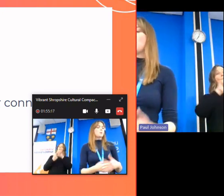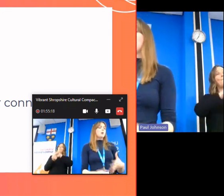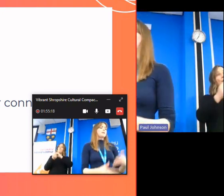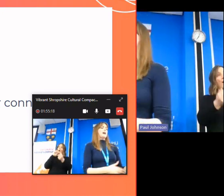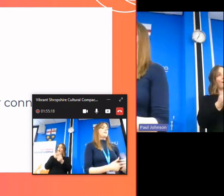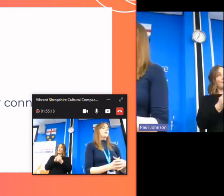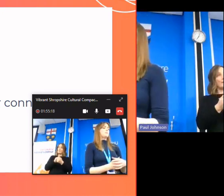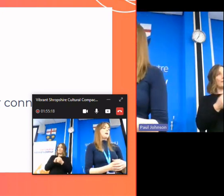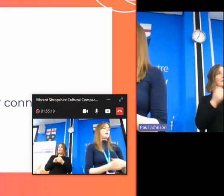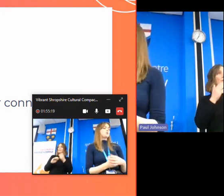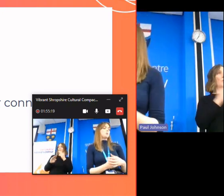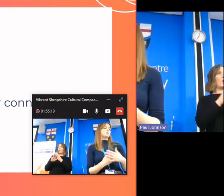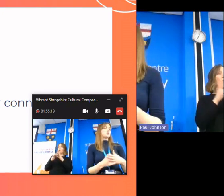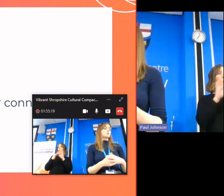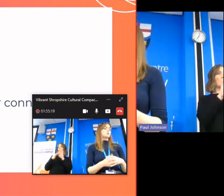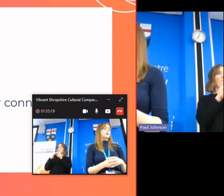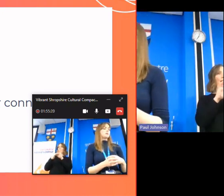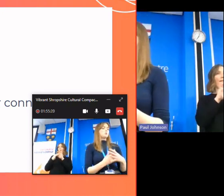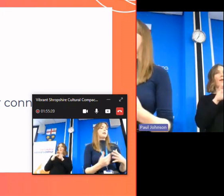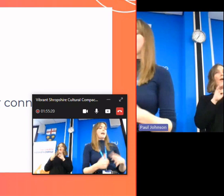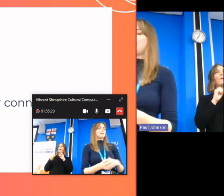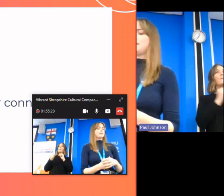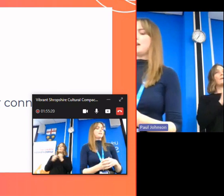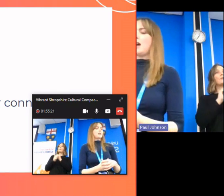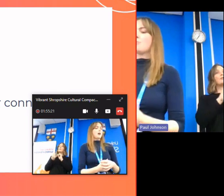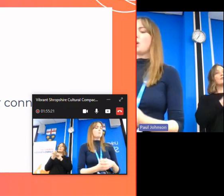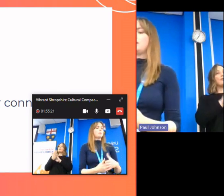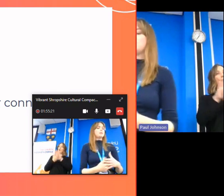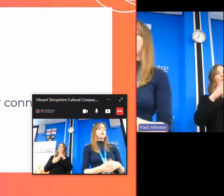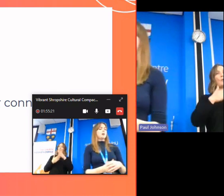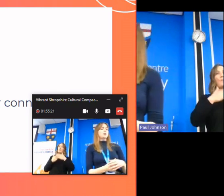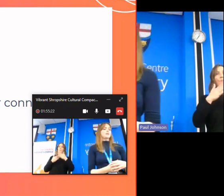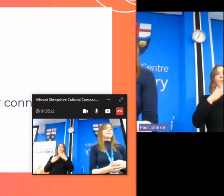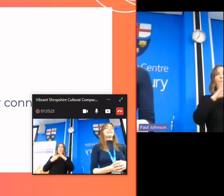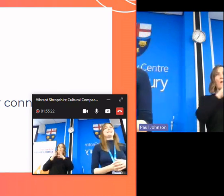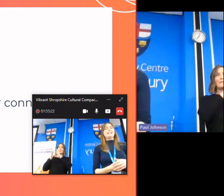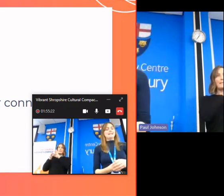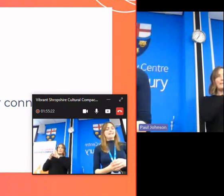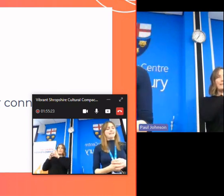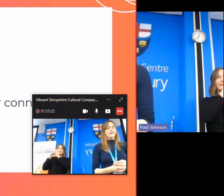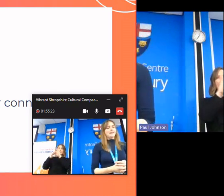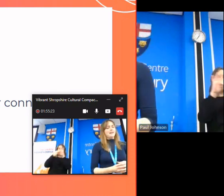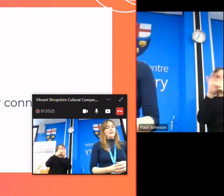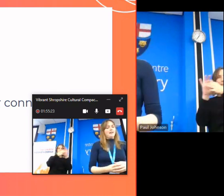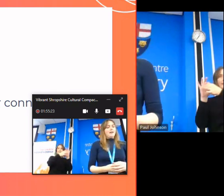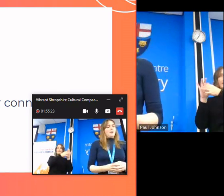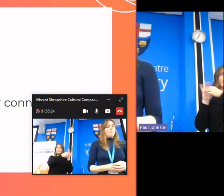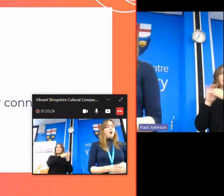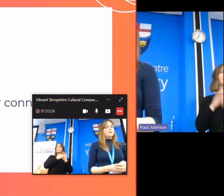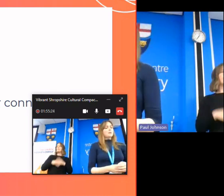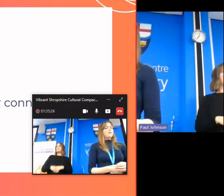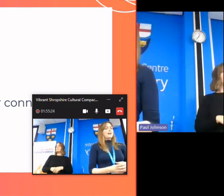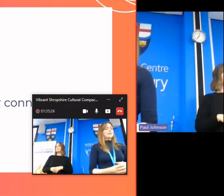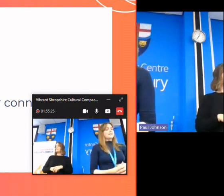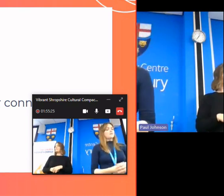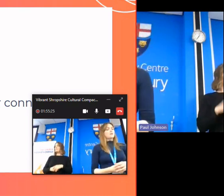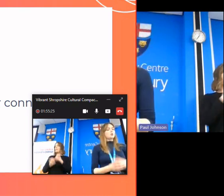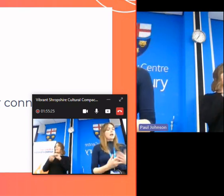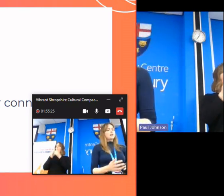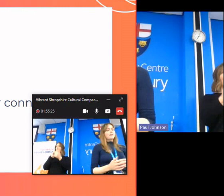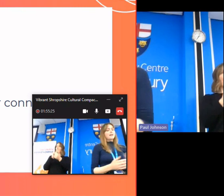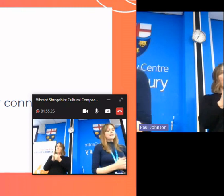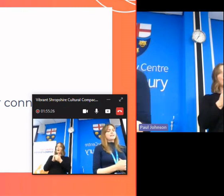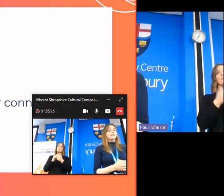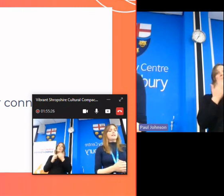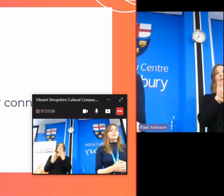so we can work together make shropshire's cultural sector more connected and properly target the sector's needs partners will have access to